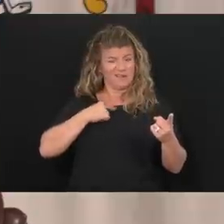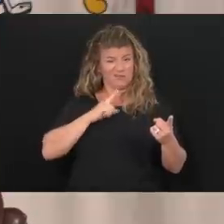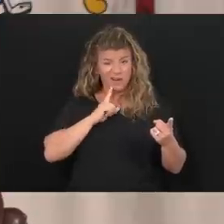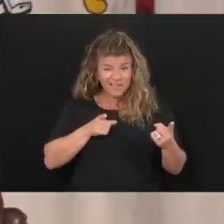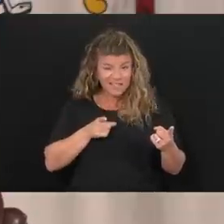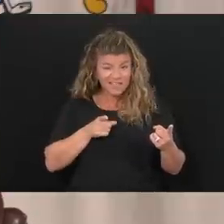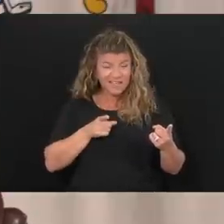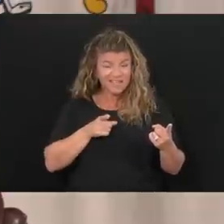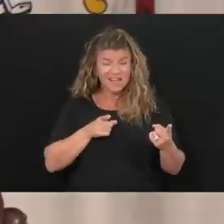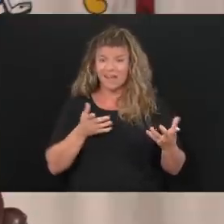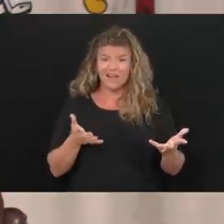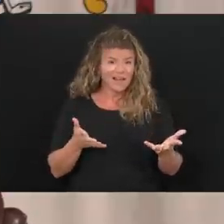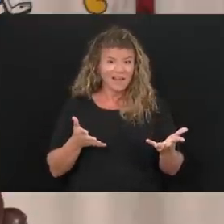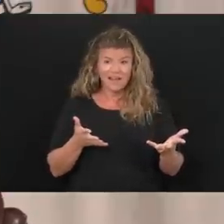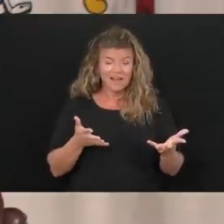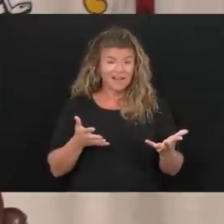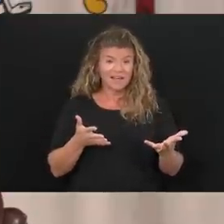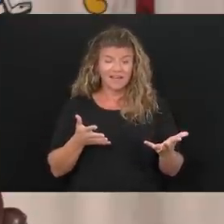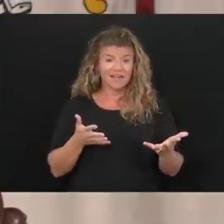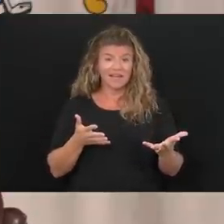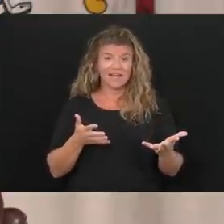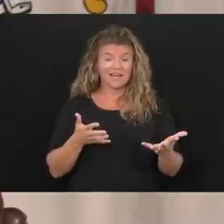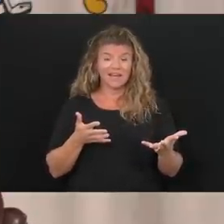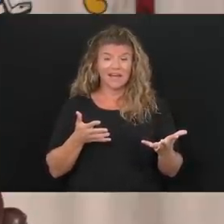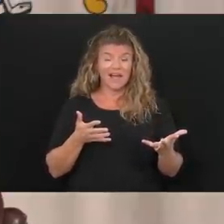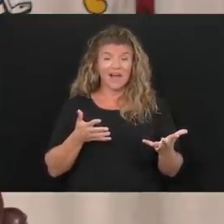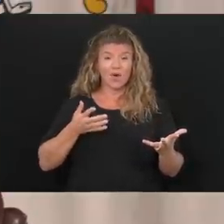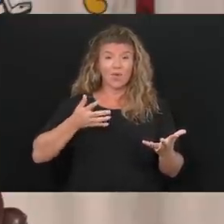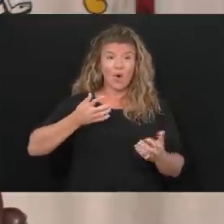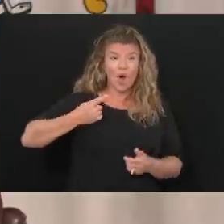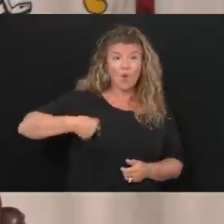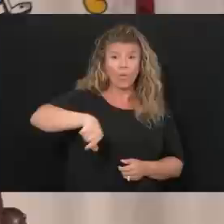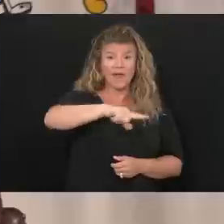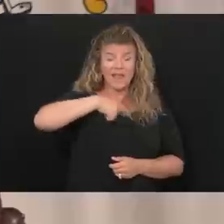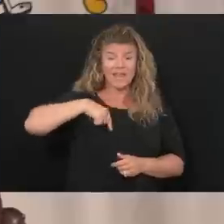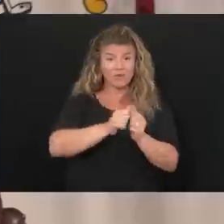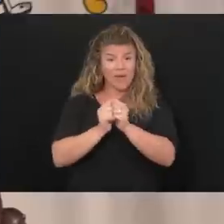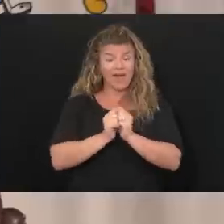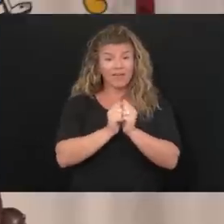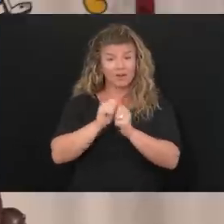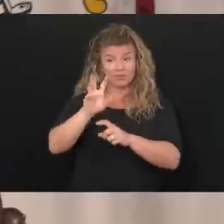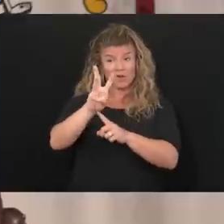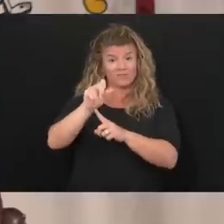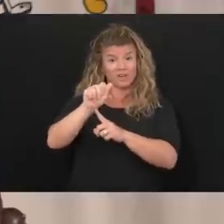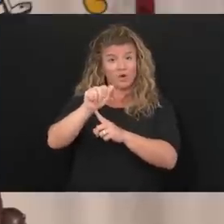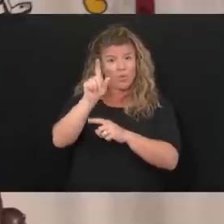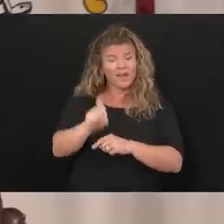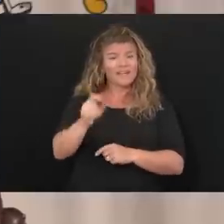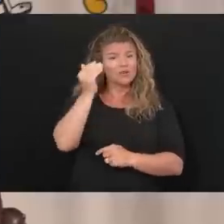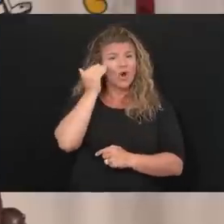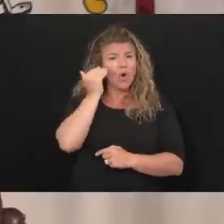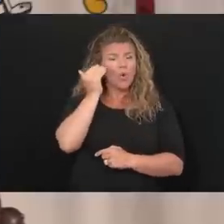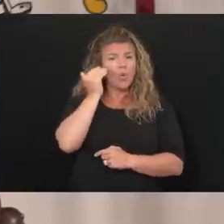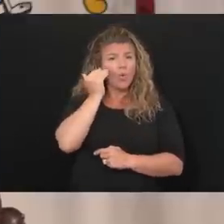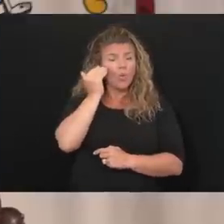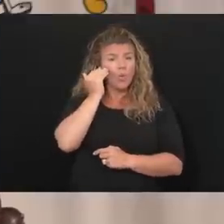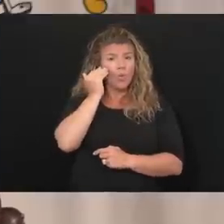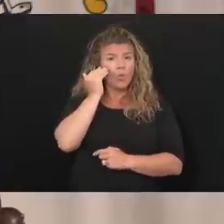I mean, really and truly, we as West Virginians need to know just how